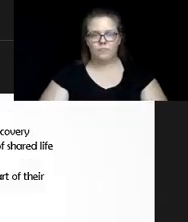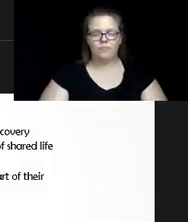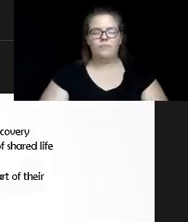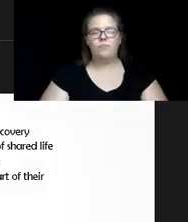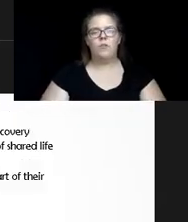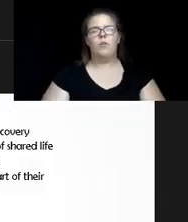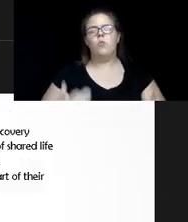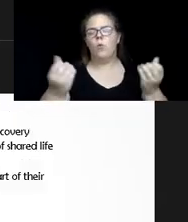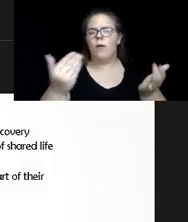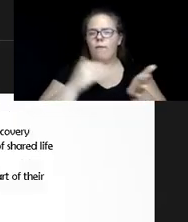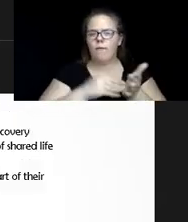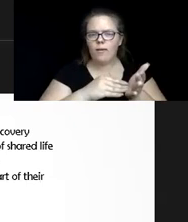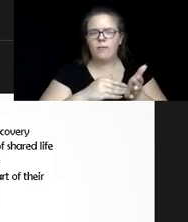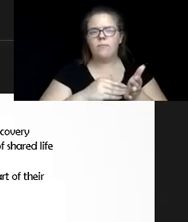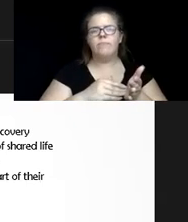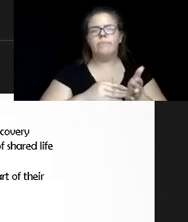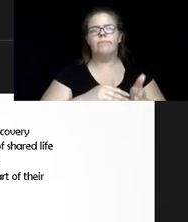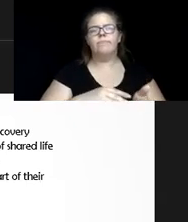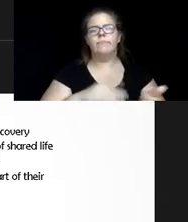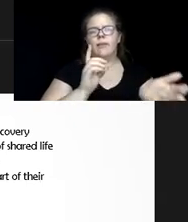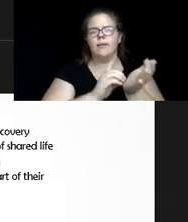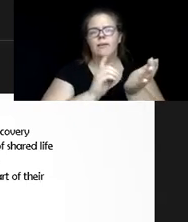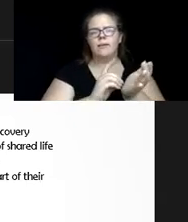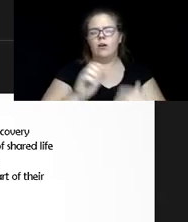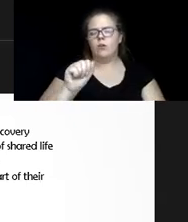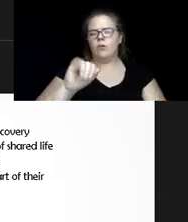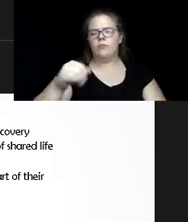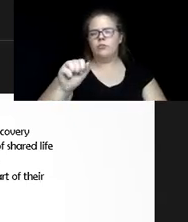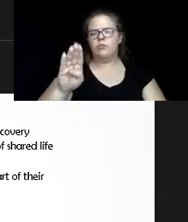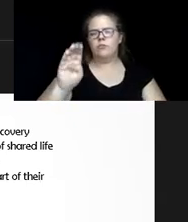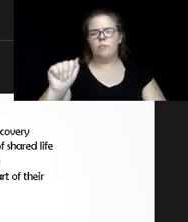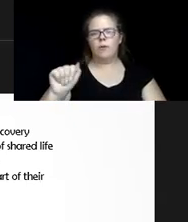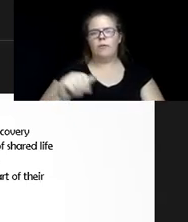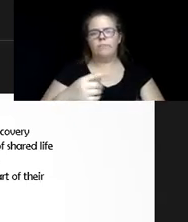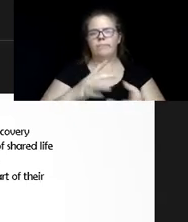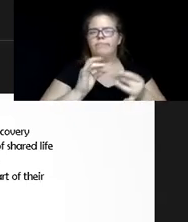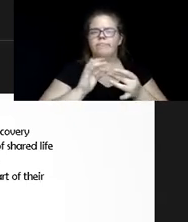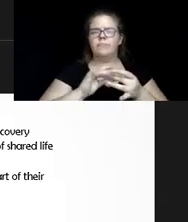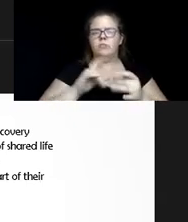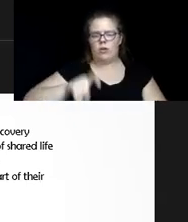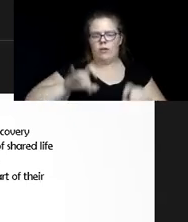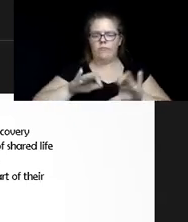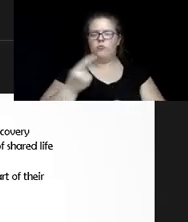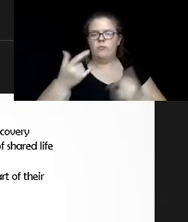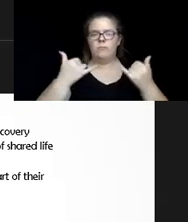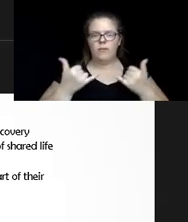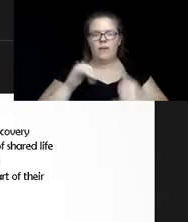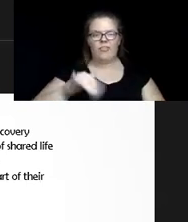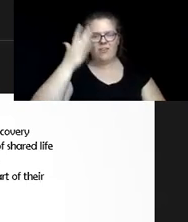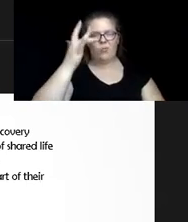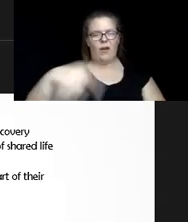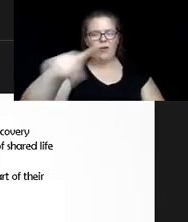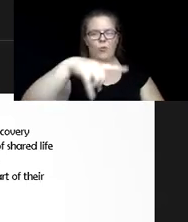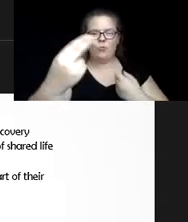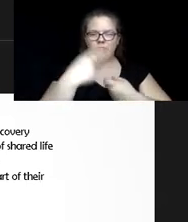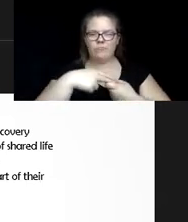So again, you know, Dr. Ajave was talking about how we need to do something right now, and that's why you all tuned in today, this very important